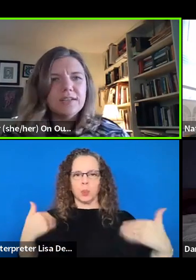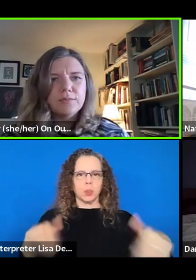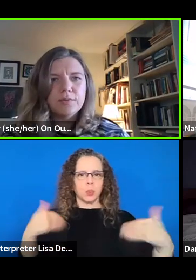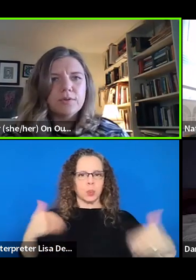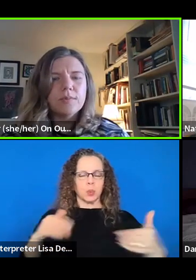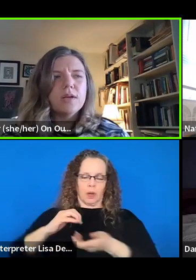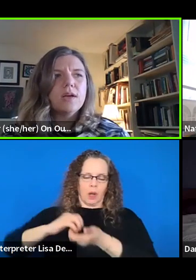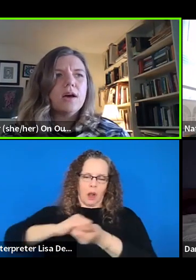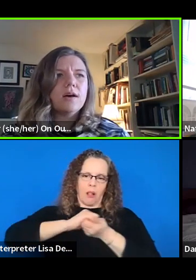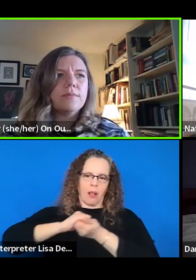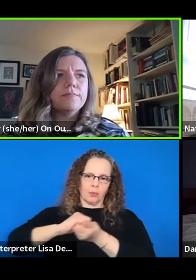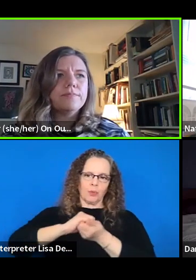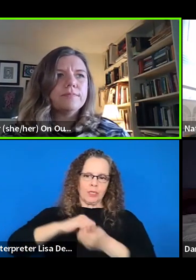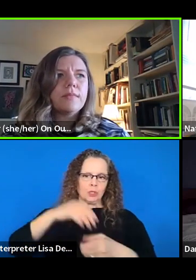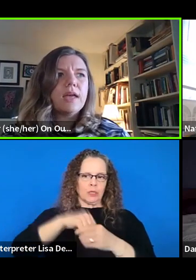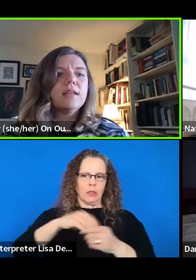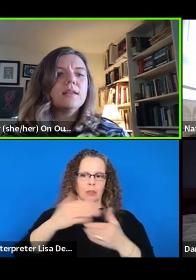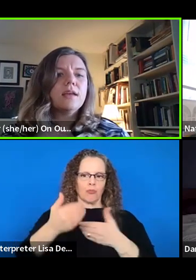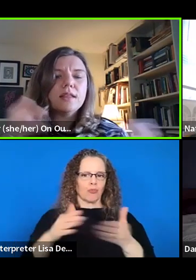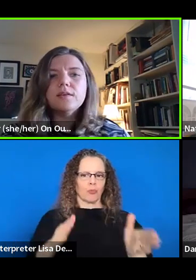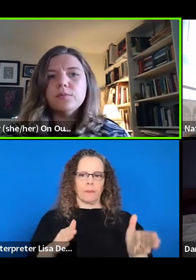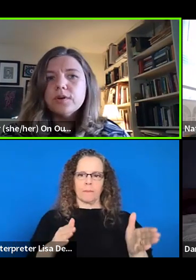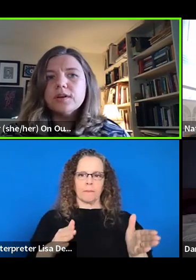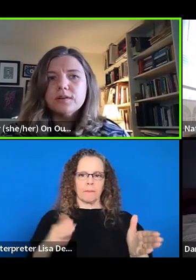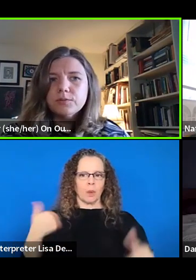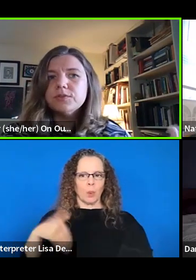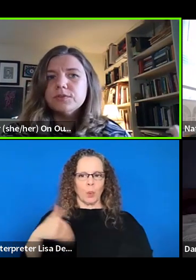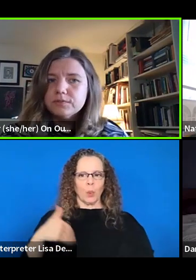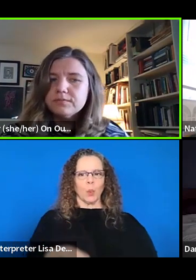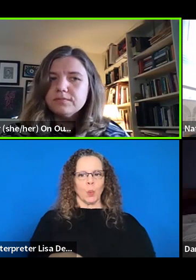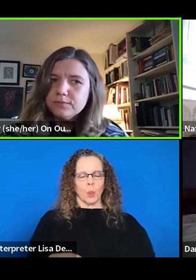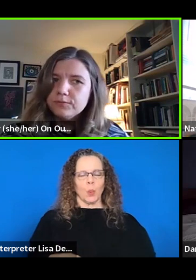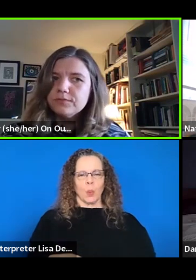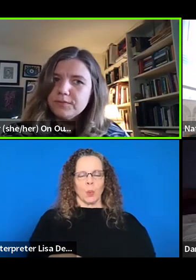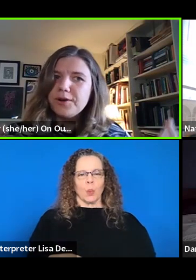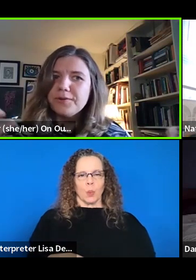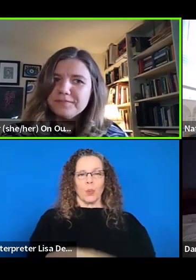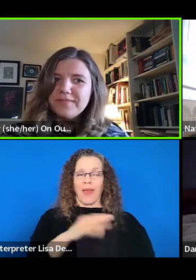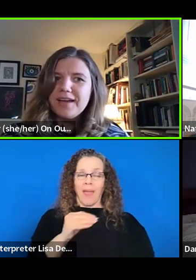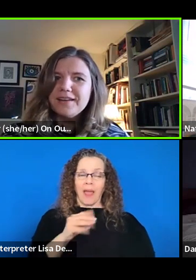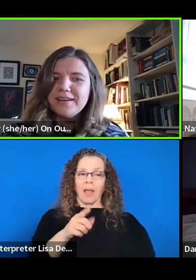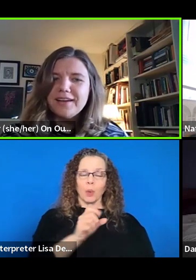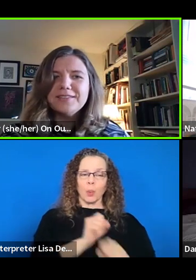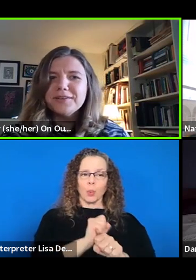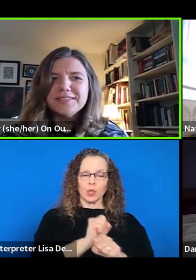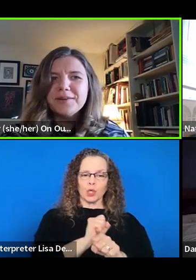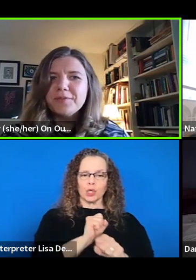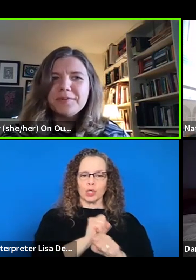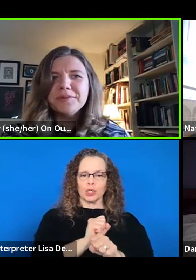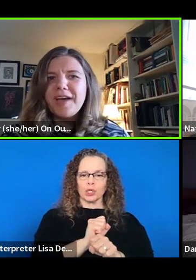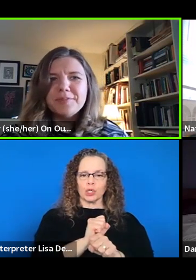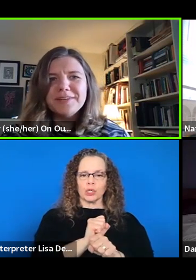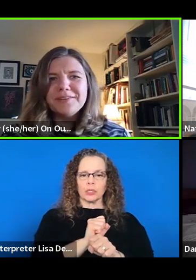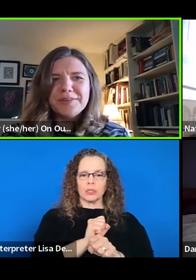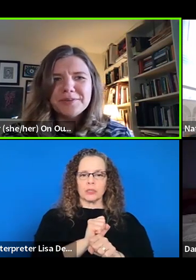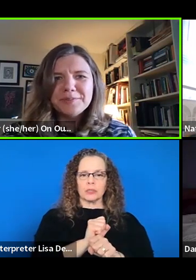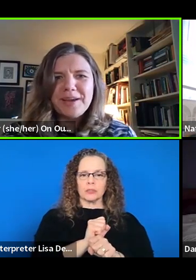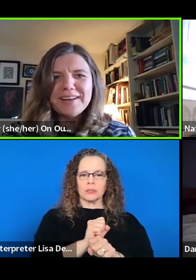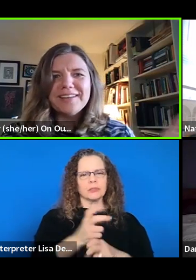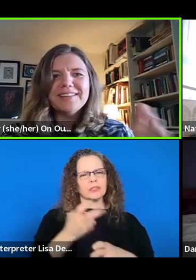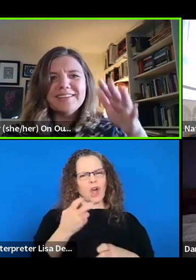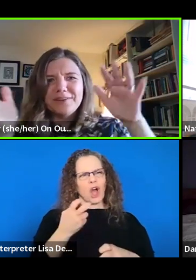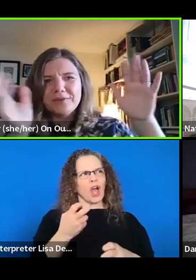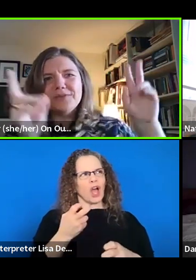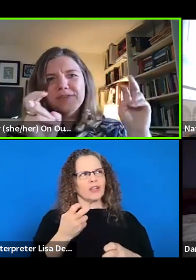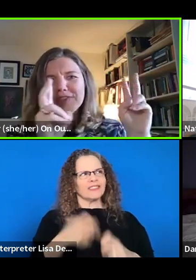in the room, um, and, and the work was, you know, I, it's hard to say what would have happened if it